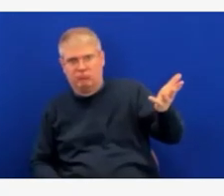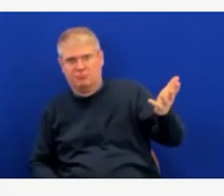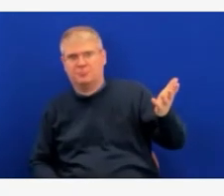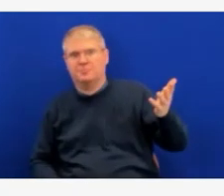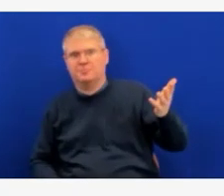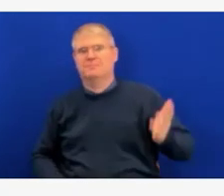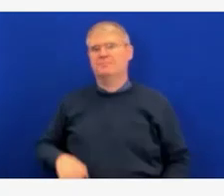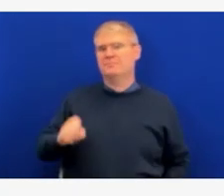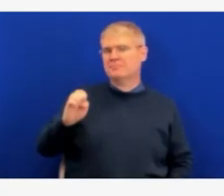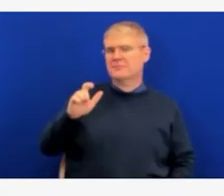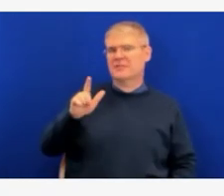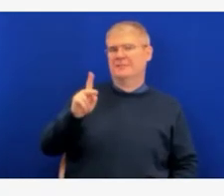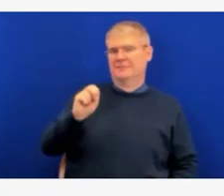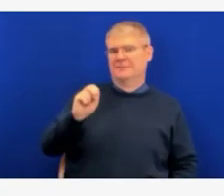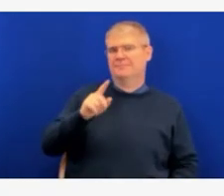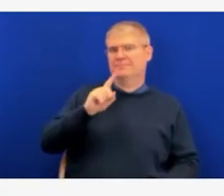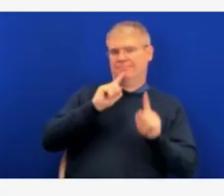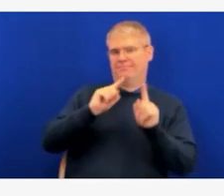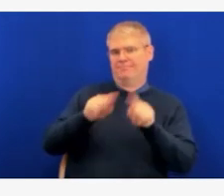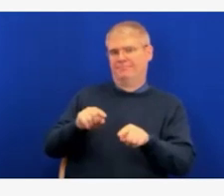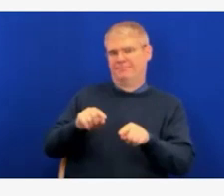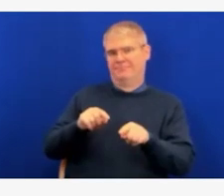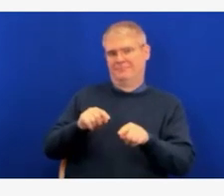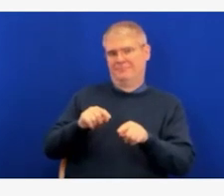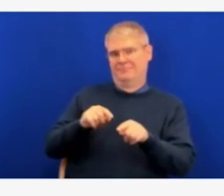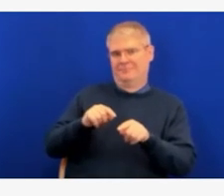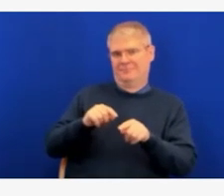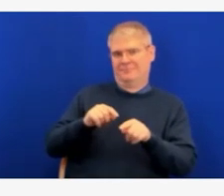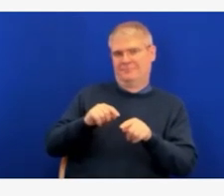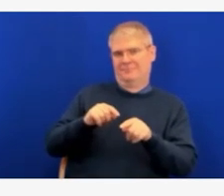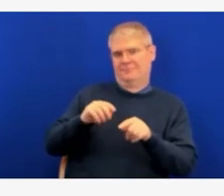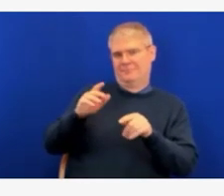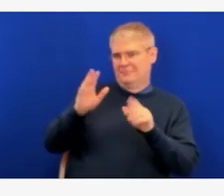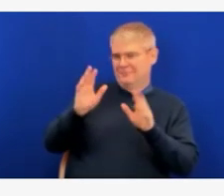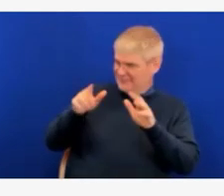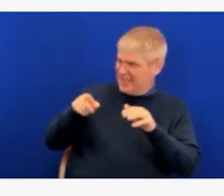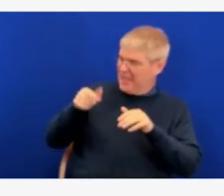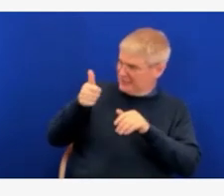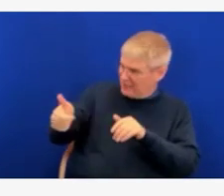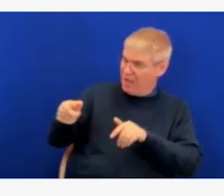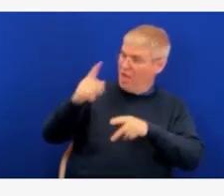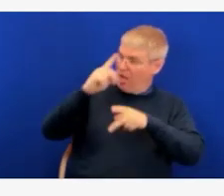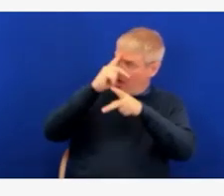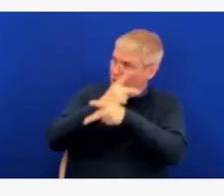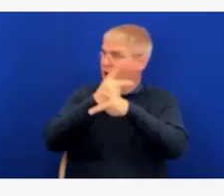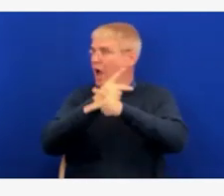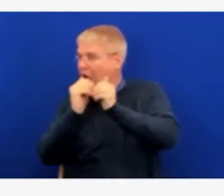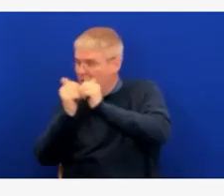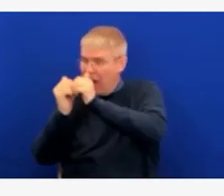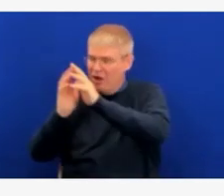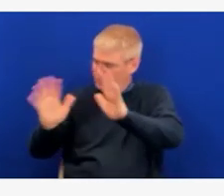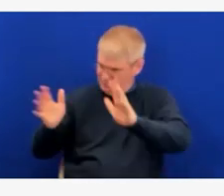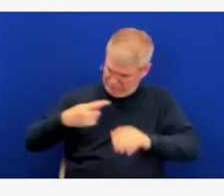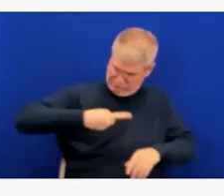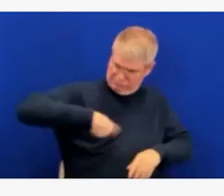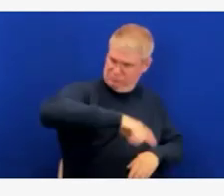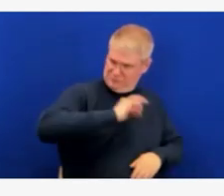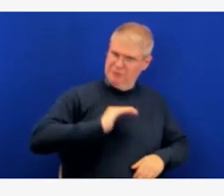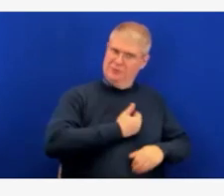out who to answer the question. So, no worries. But I'm going to turn it to Dr. Turner and then any follow-on from Dr. Hahn.